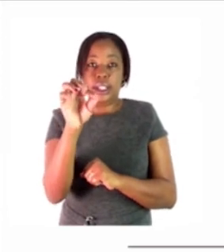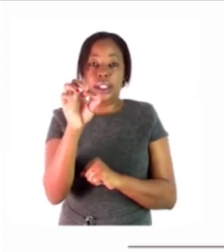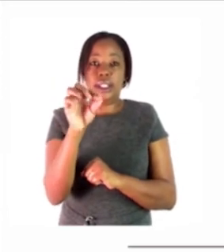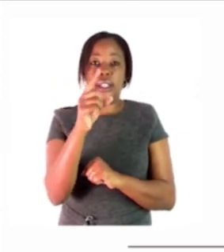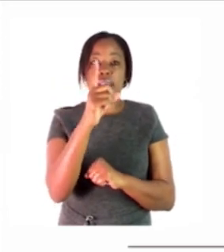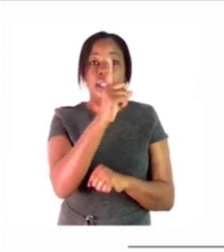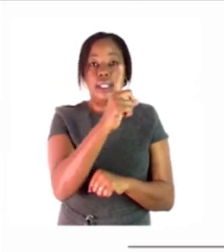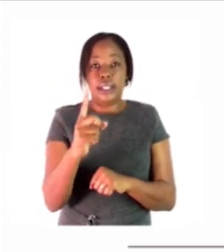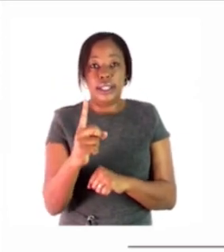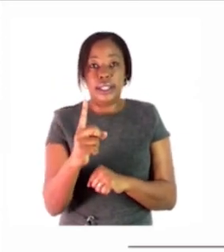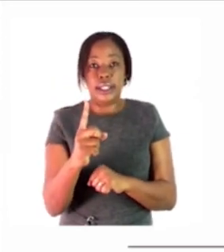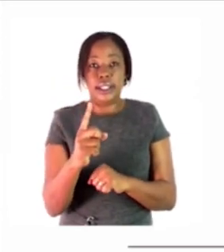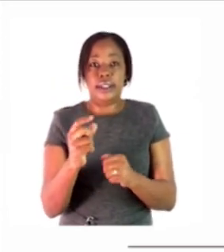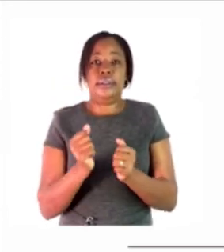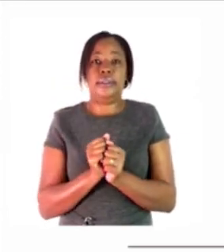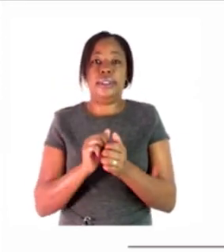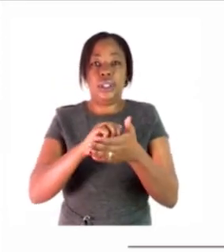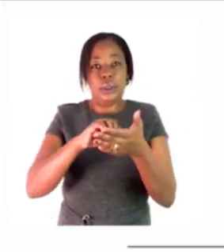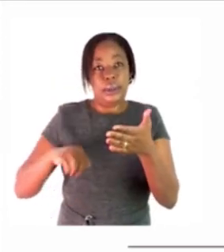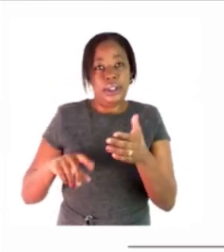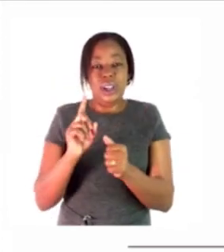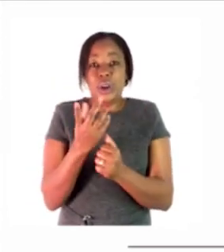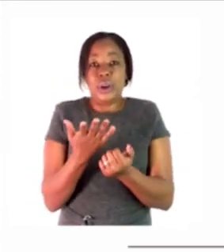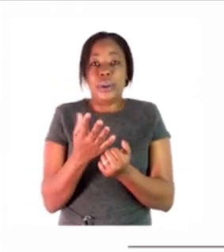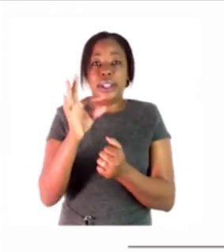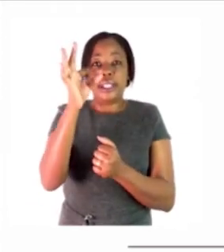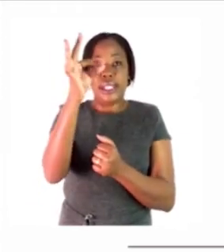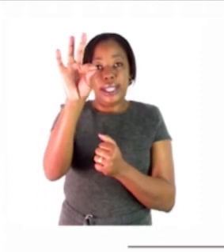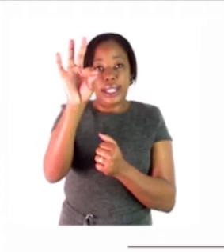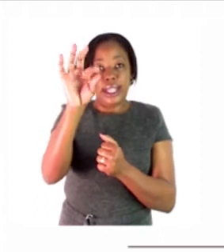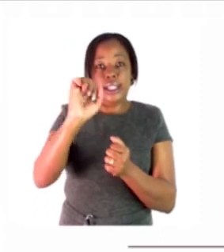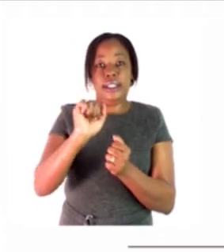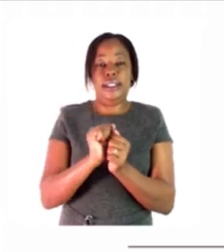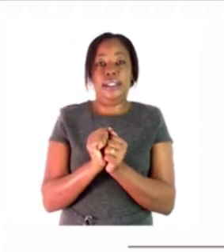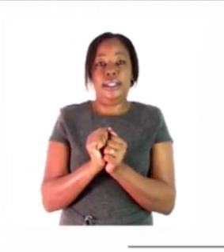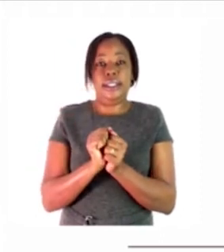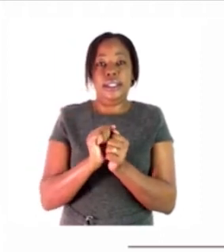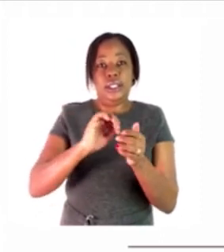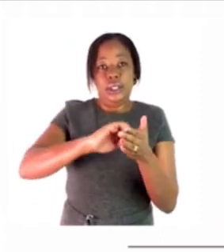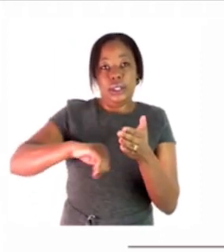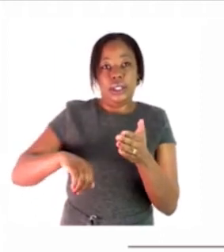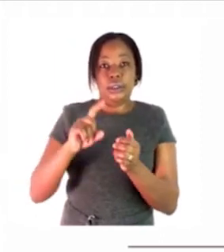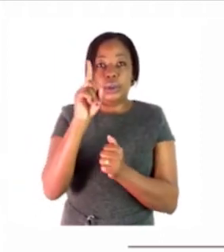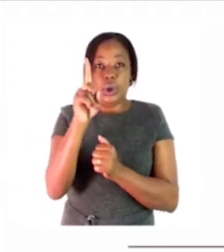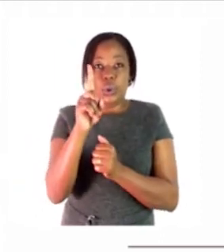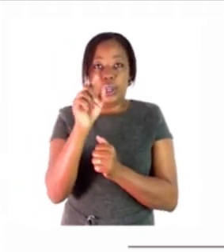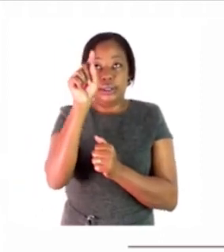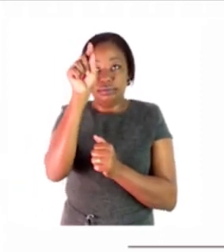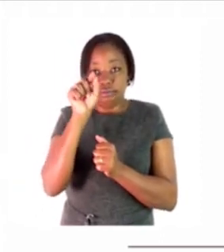total number of stones which are 19 and you have now take away 11 count 11 and put them aside